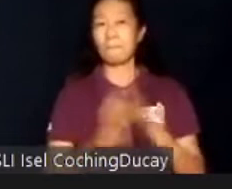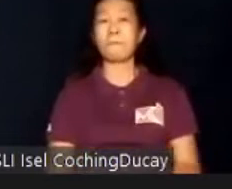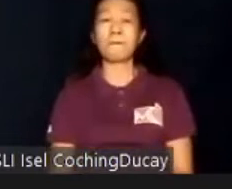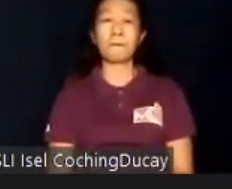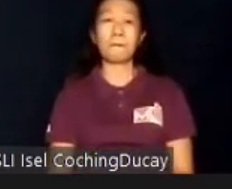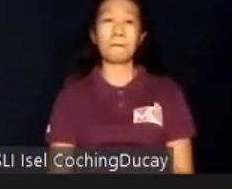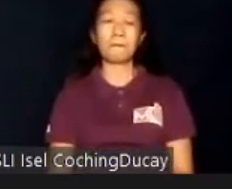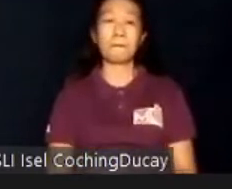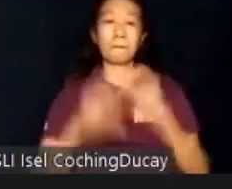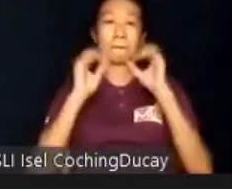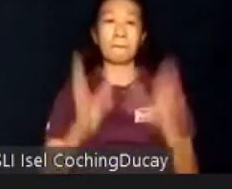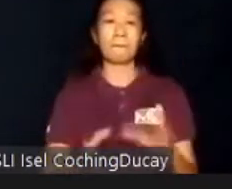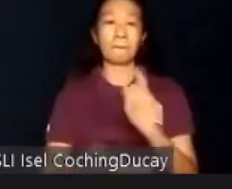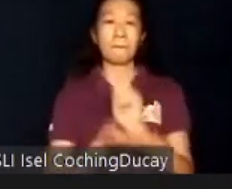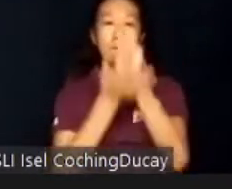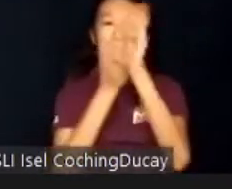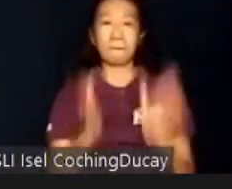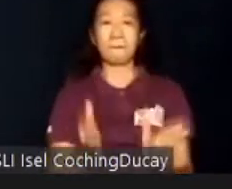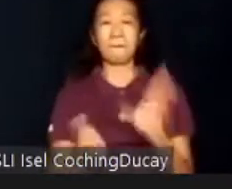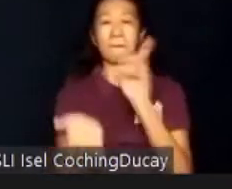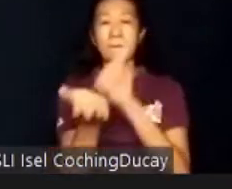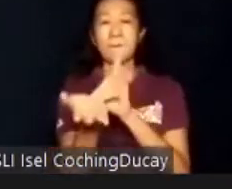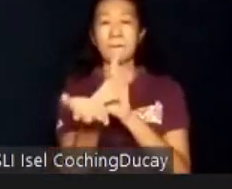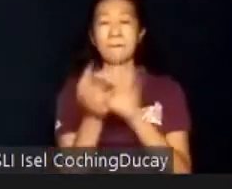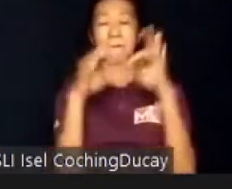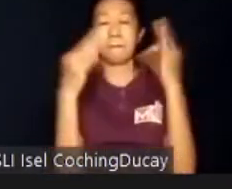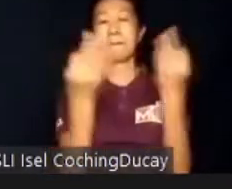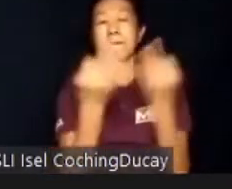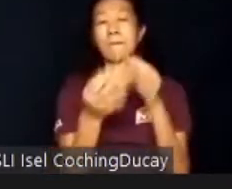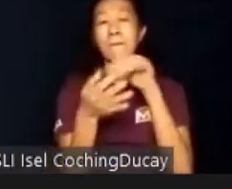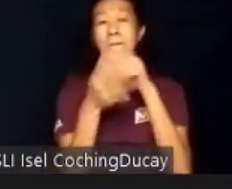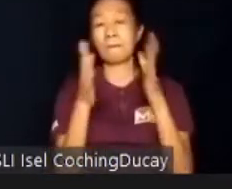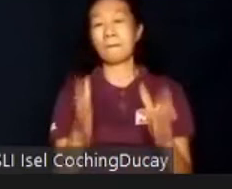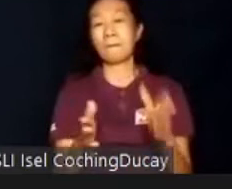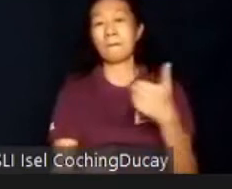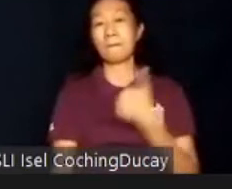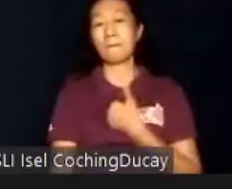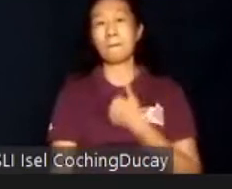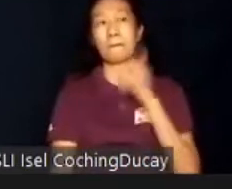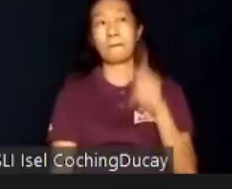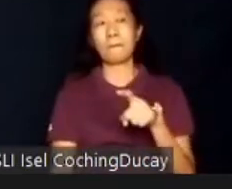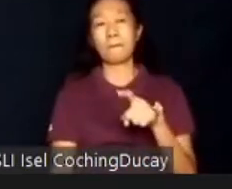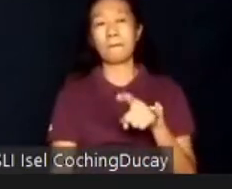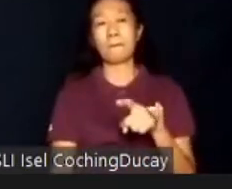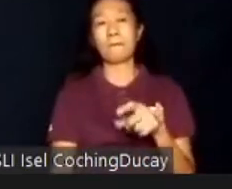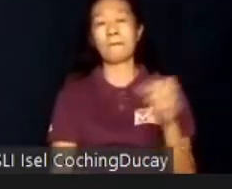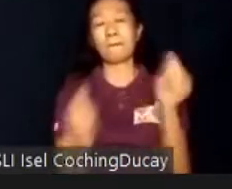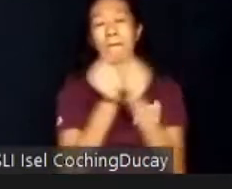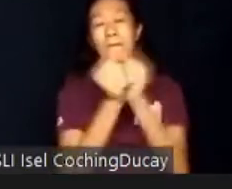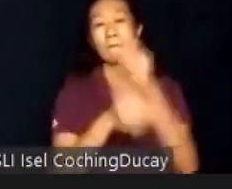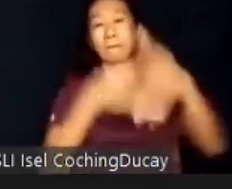Teachers, therapists, doctors, families, and the student him or herself must be actively involved in the process.